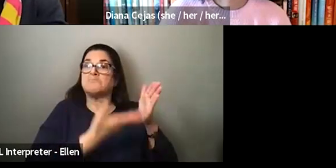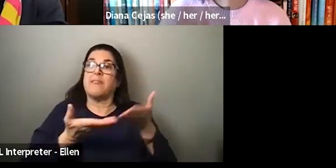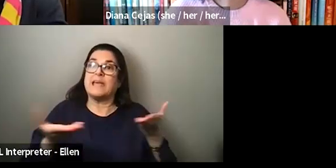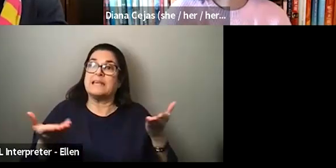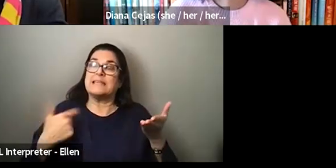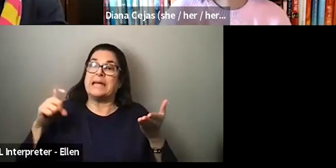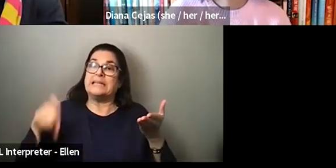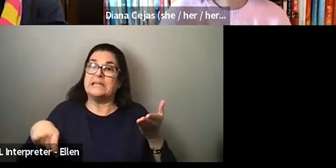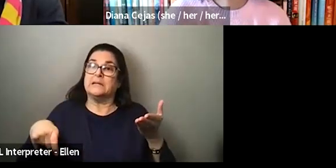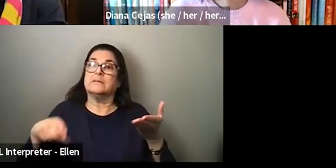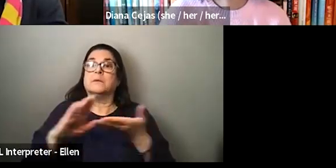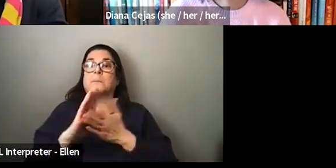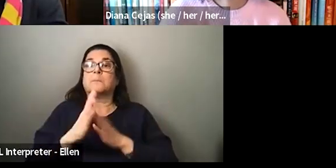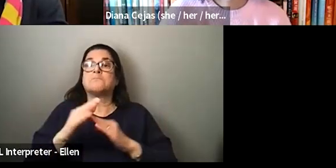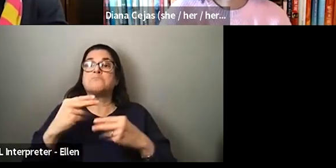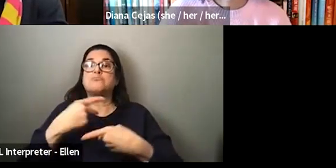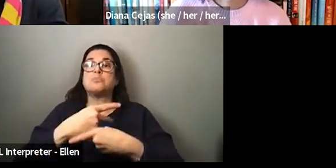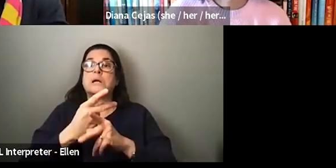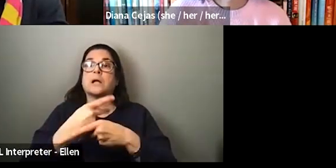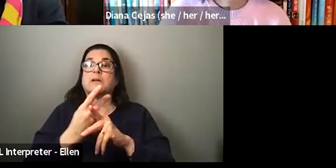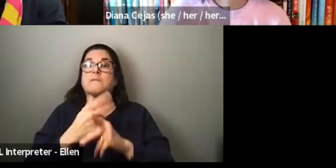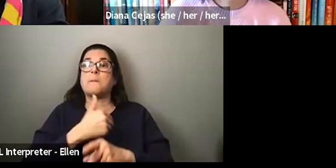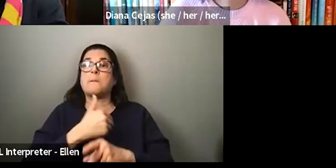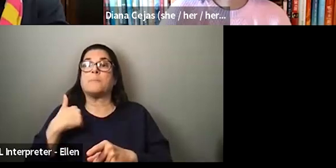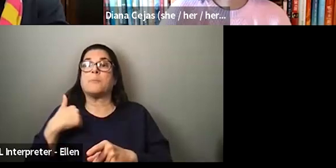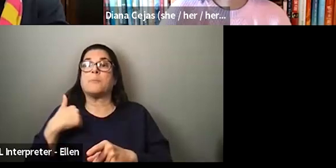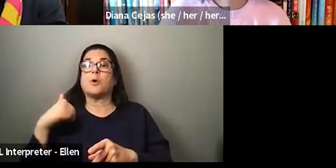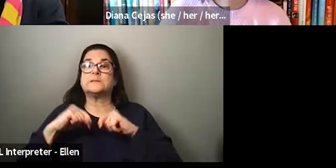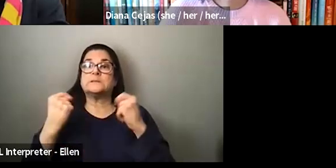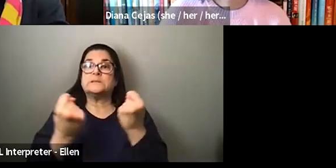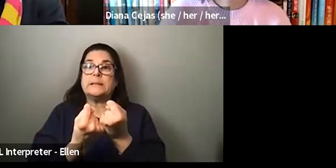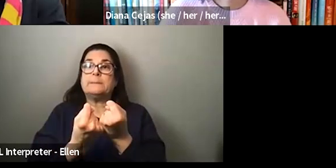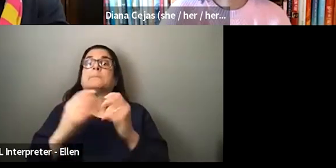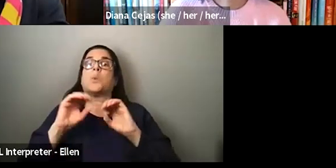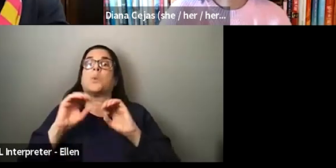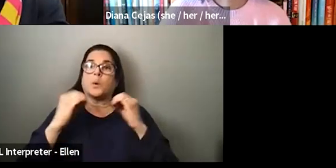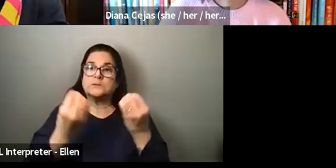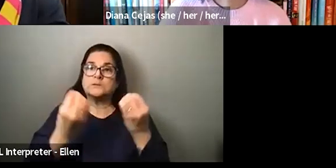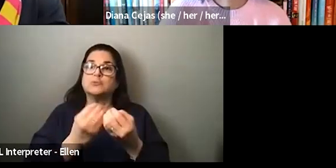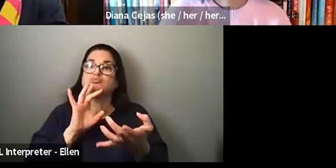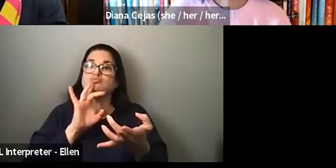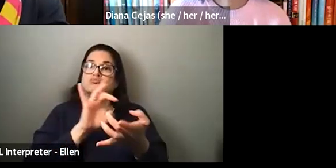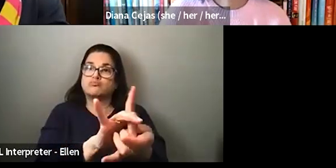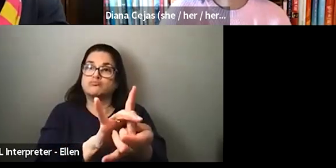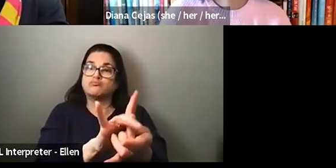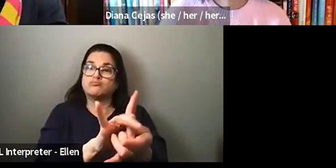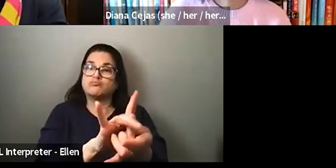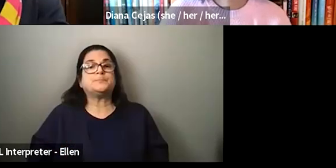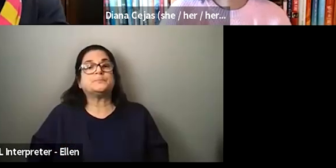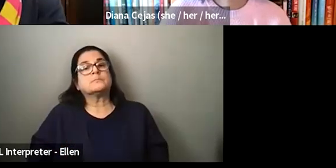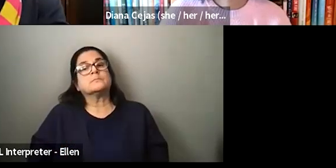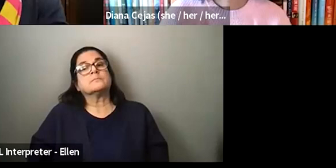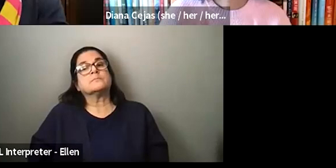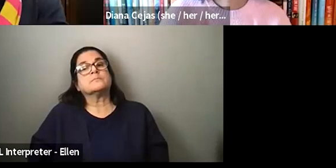member of this, this team and this organization. And I think that one just comes with, um, self